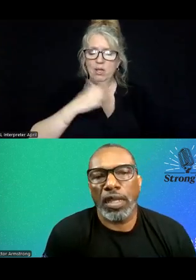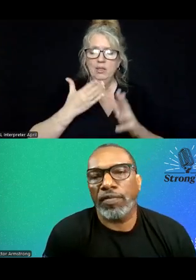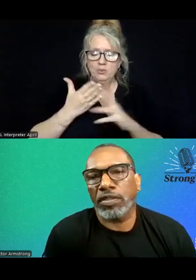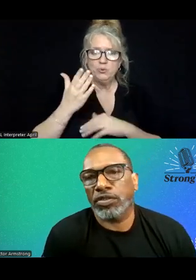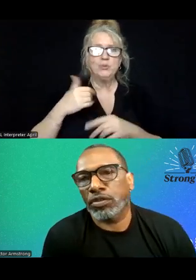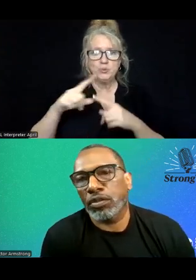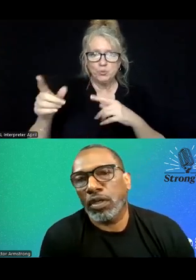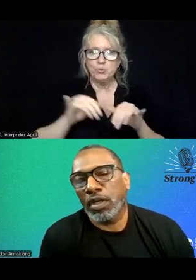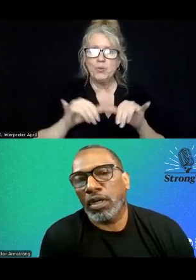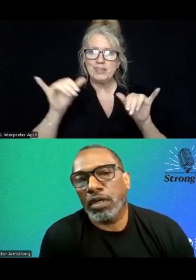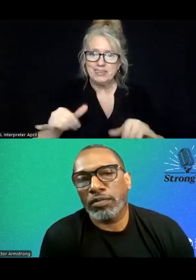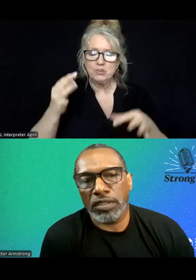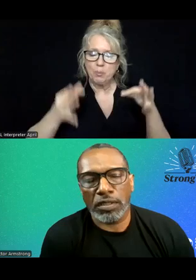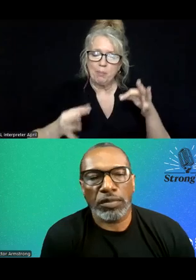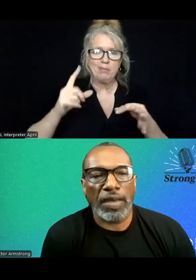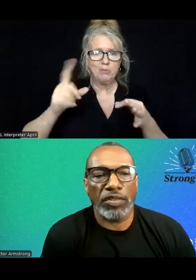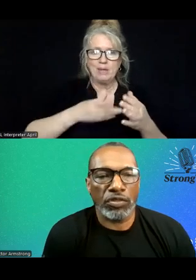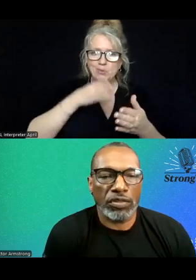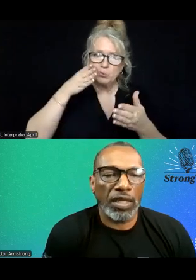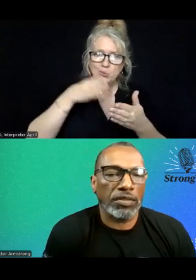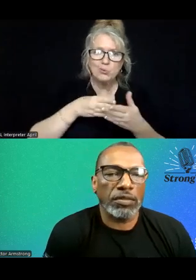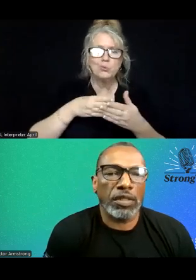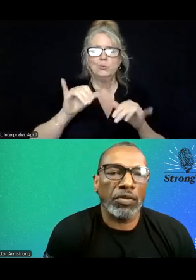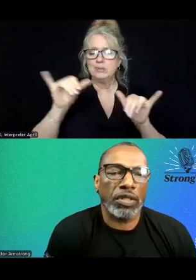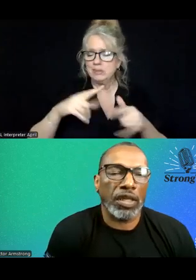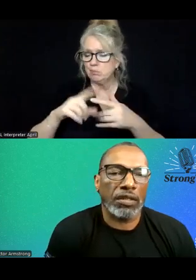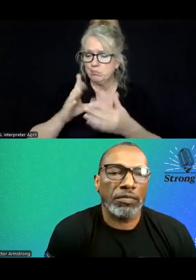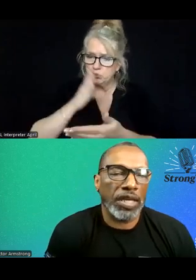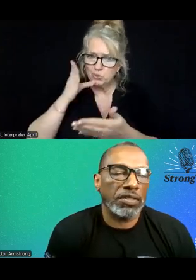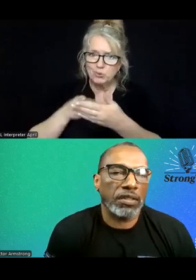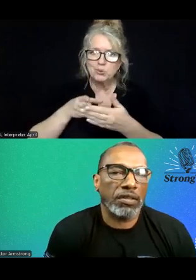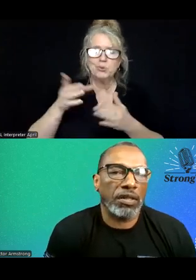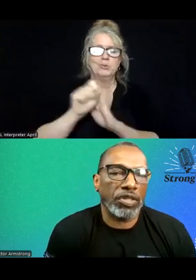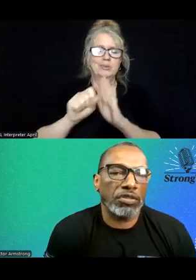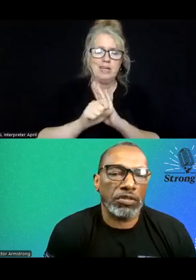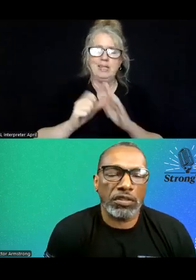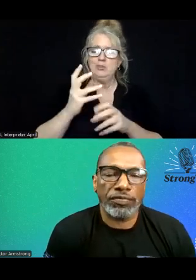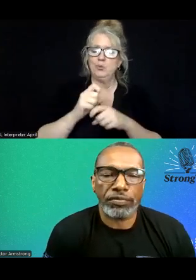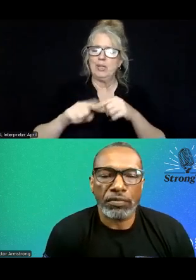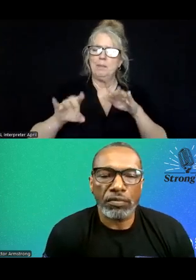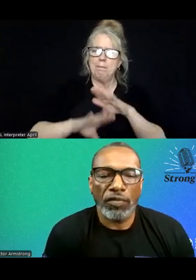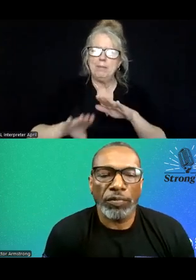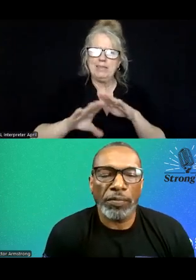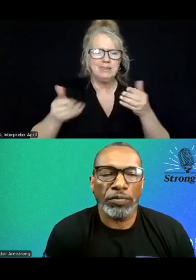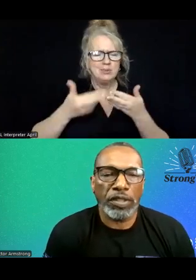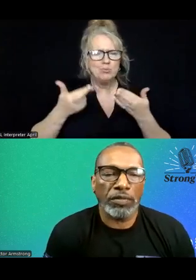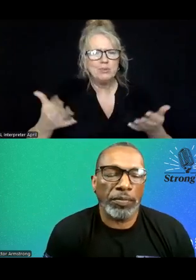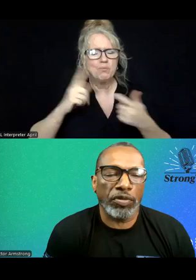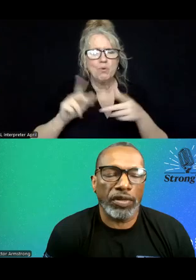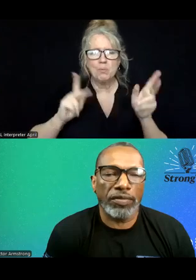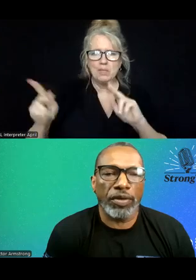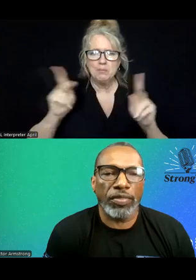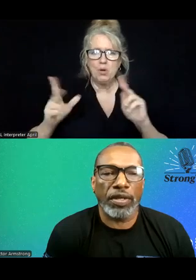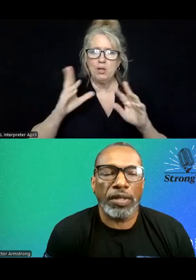system and having to sue systems and having to sue states in order to get the basic resources for people,